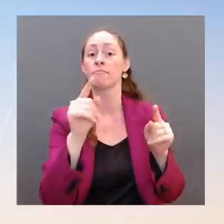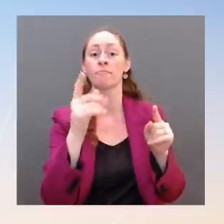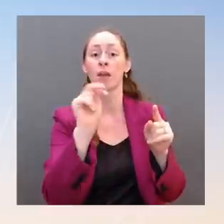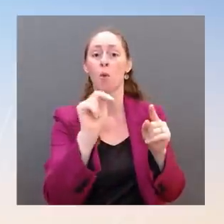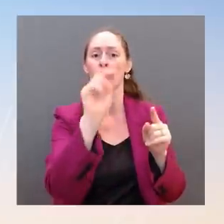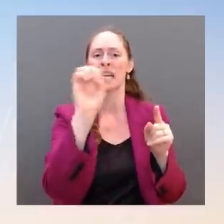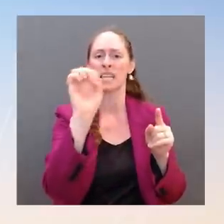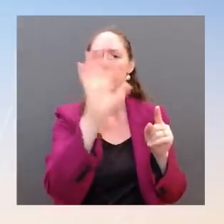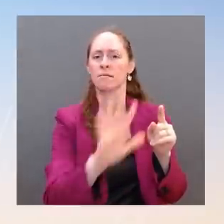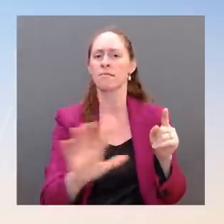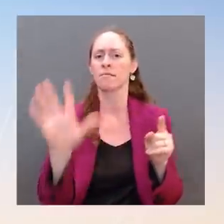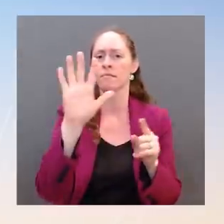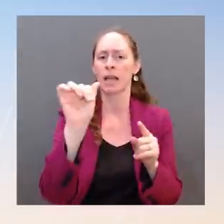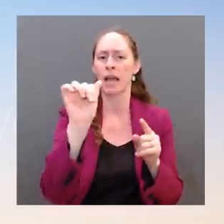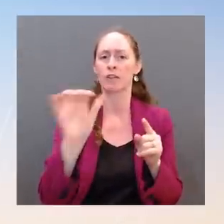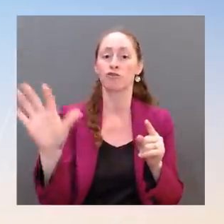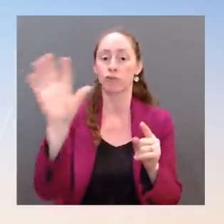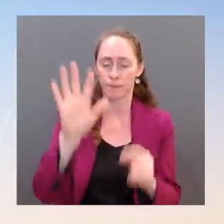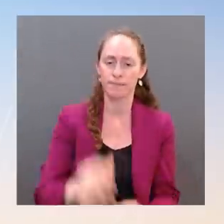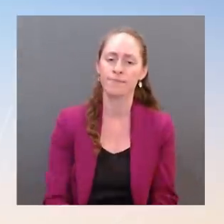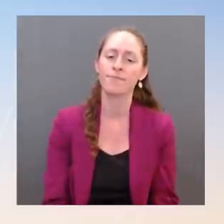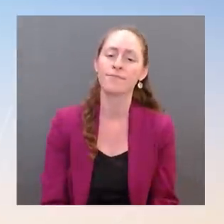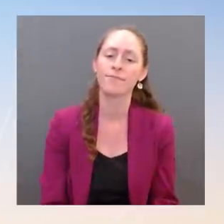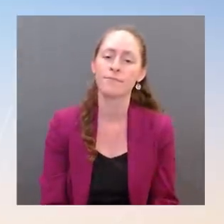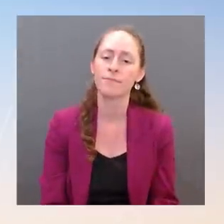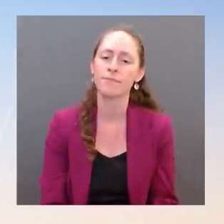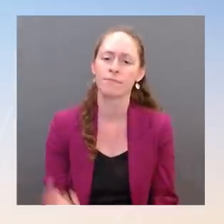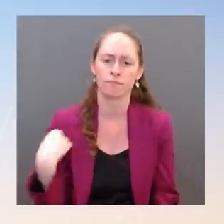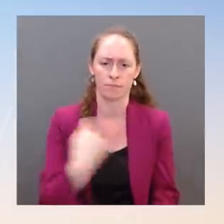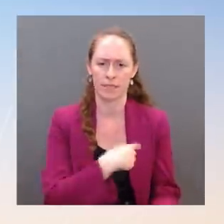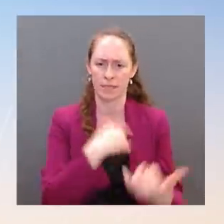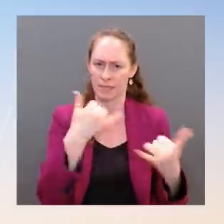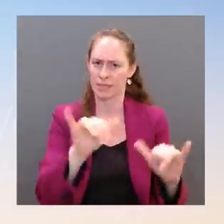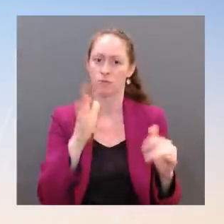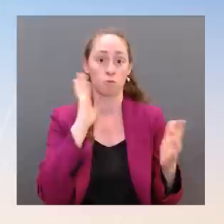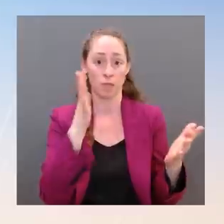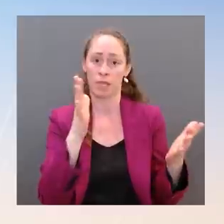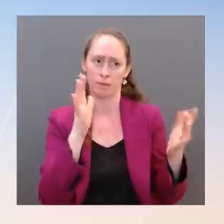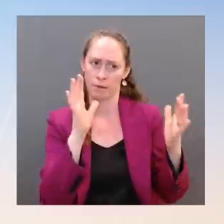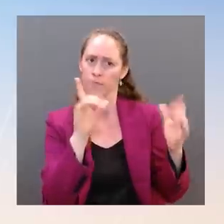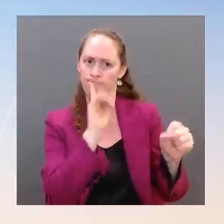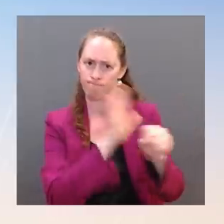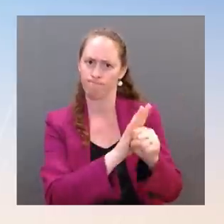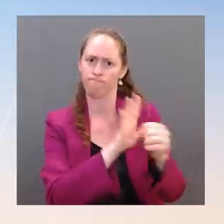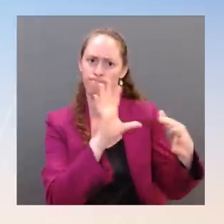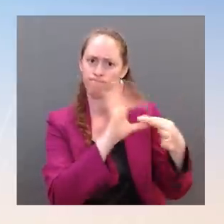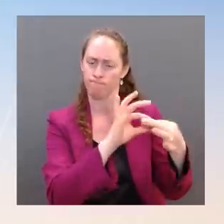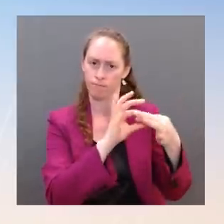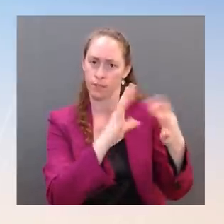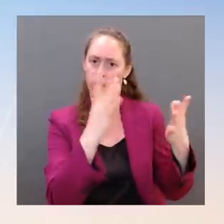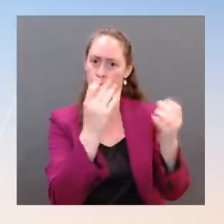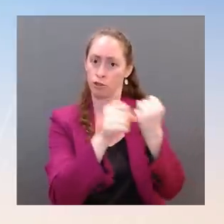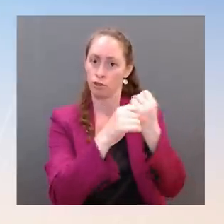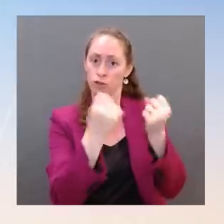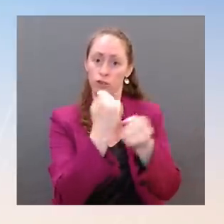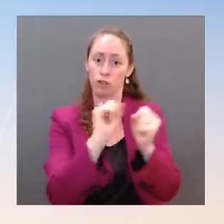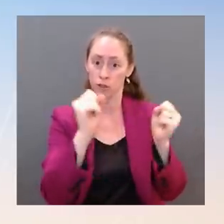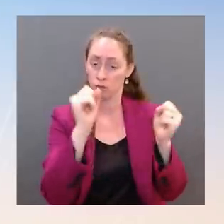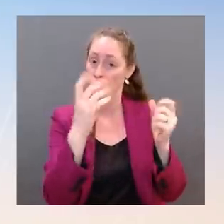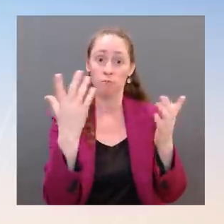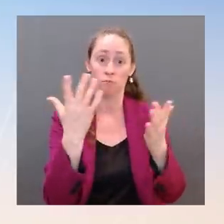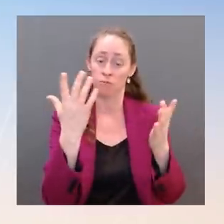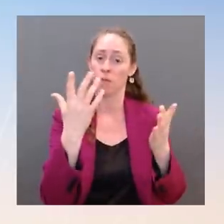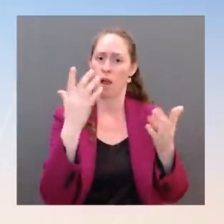alliances, to deepen two vibrant economic partnerships, to work with two fellow democracies to shape the rules of the road for the